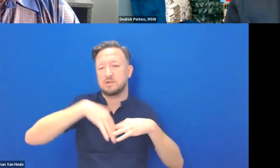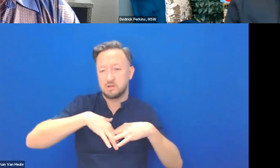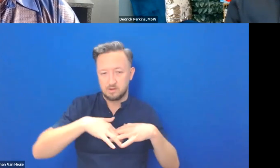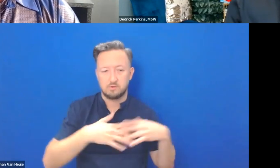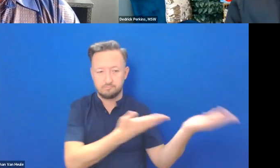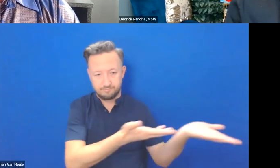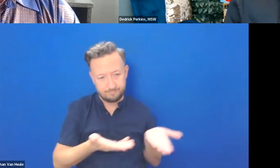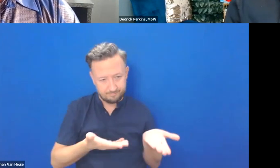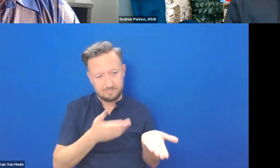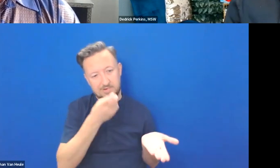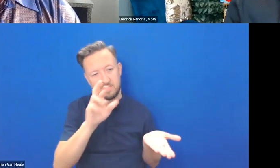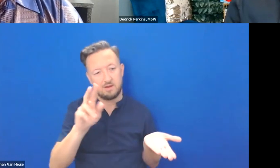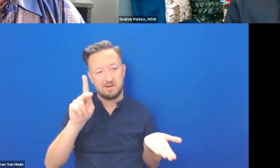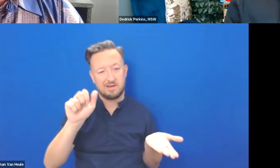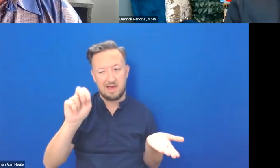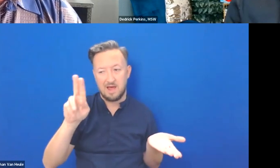Keanu Tsai.